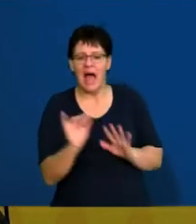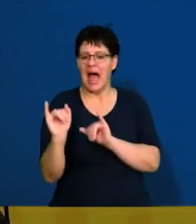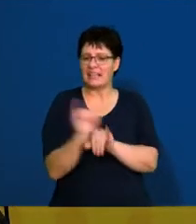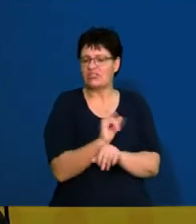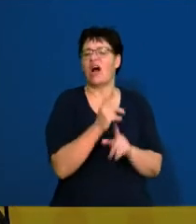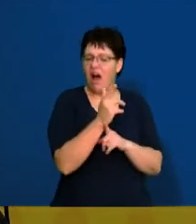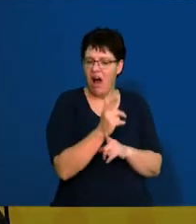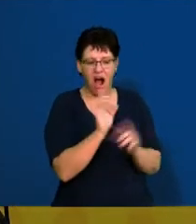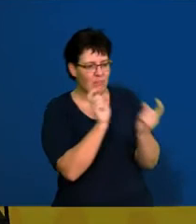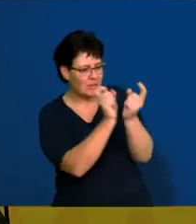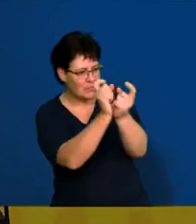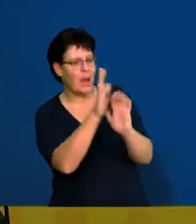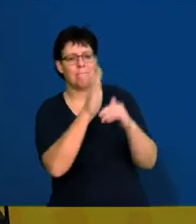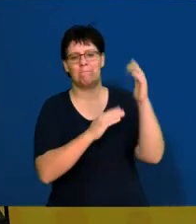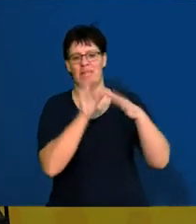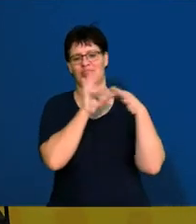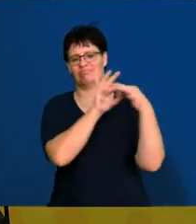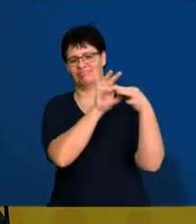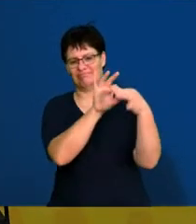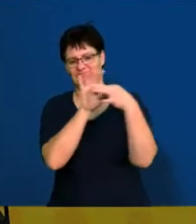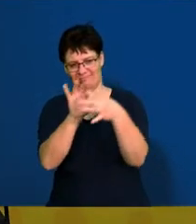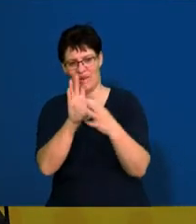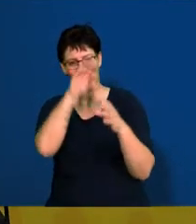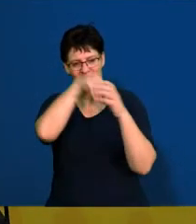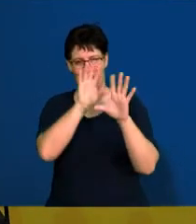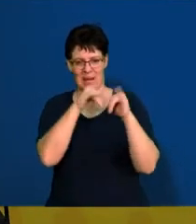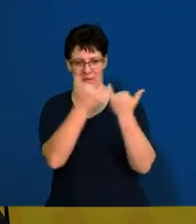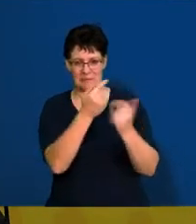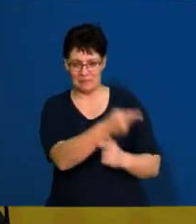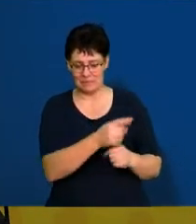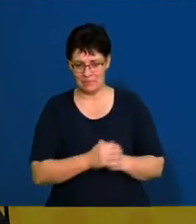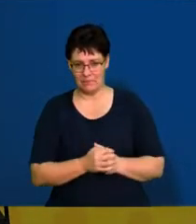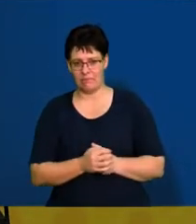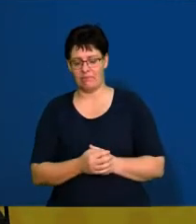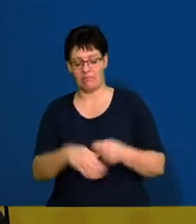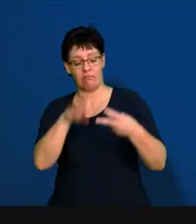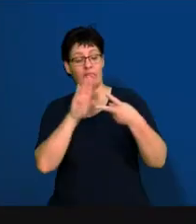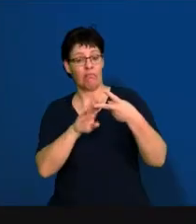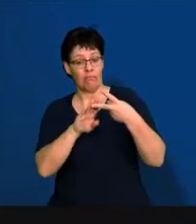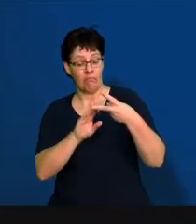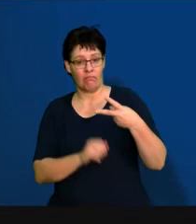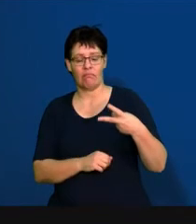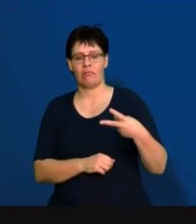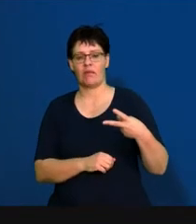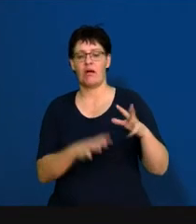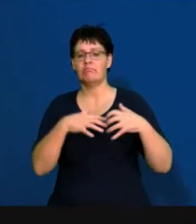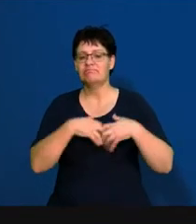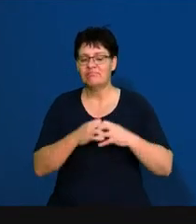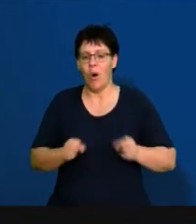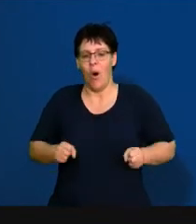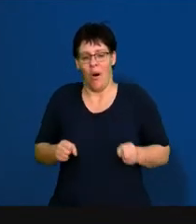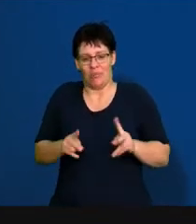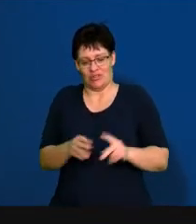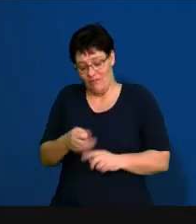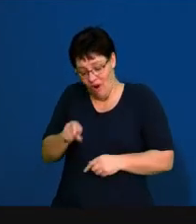just helps them and they can start to build relationships with people within that organization. The next part is it creates